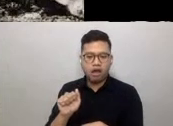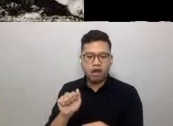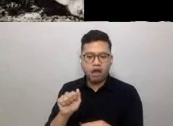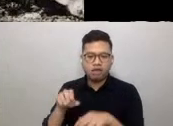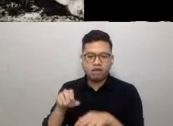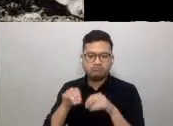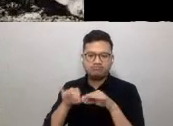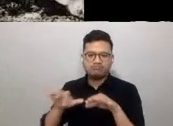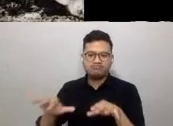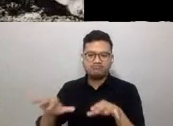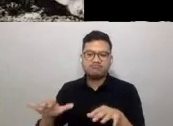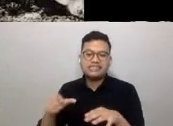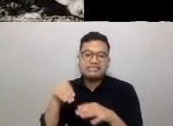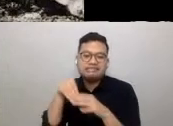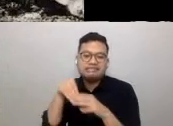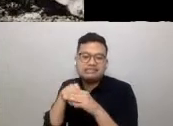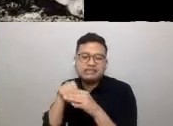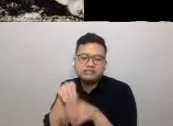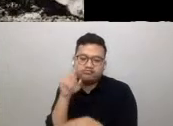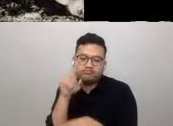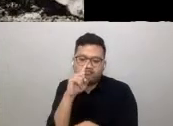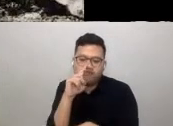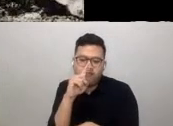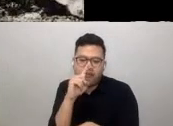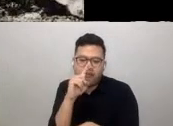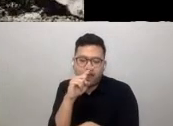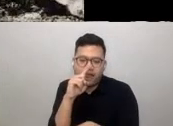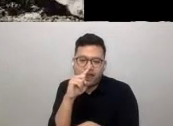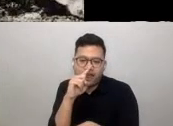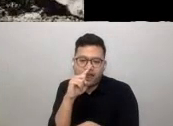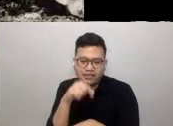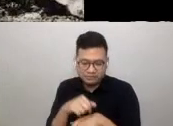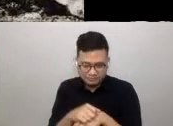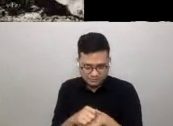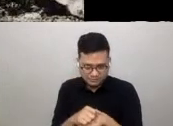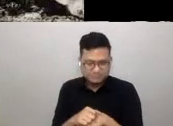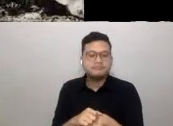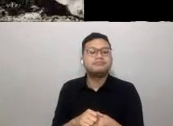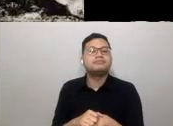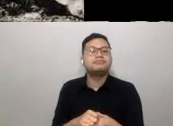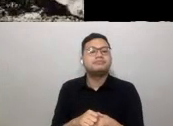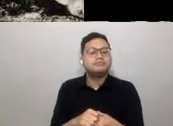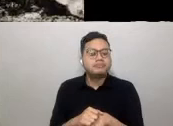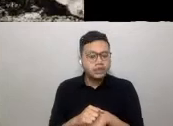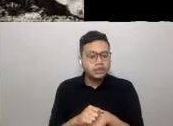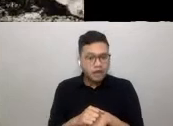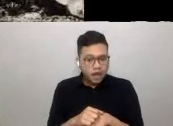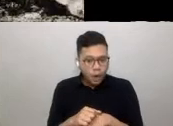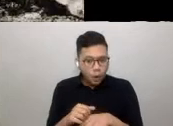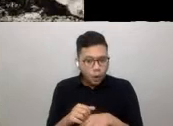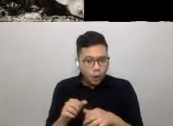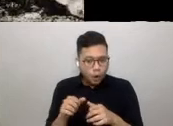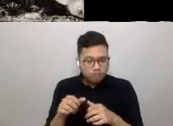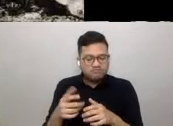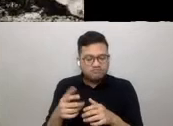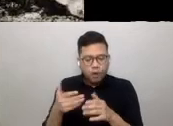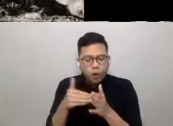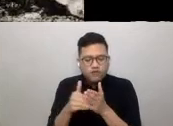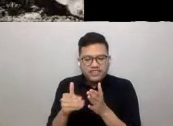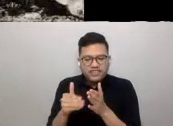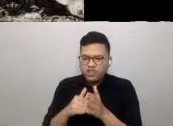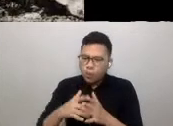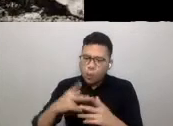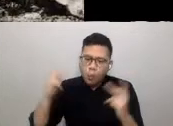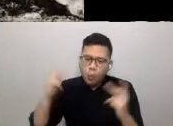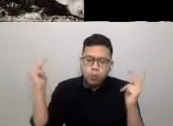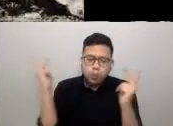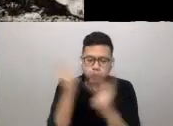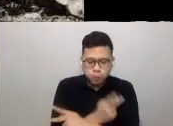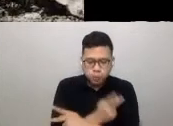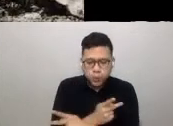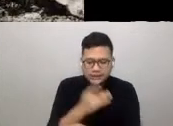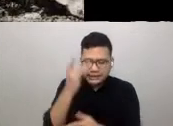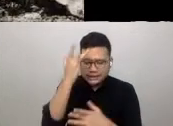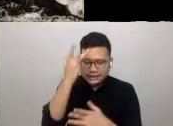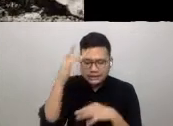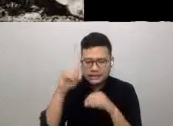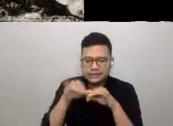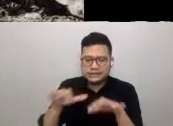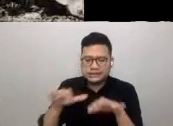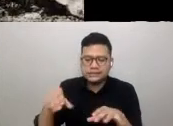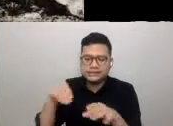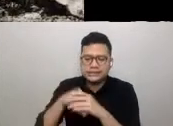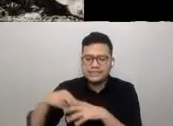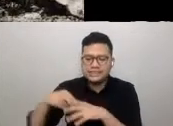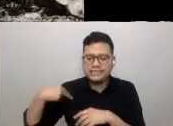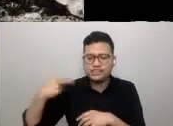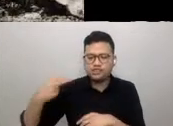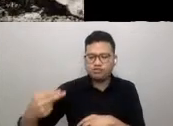wild rodents living in greater numbers and density, often regarded as the worst pandemic in history. was transmitted